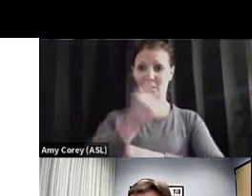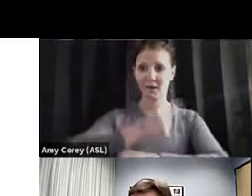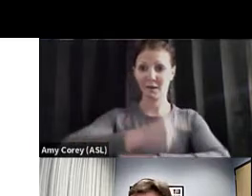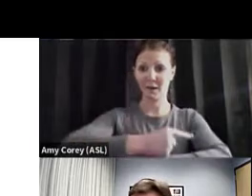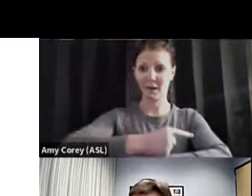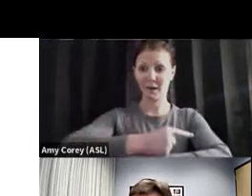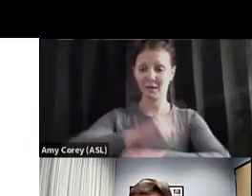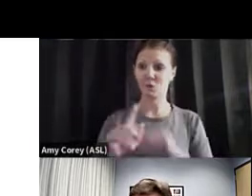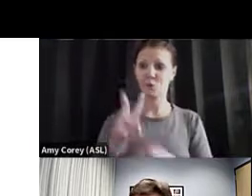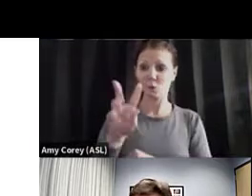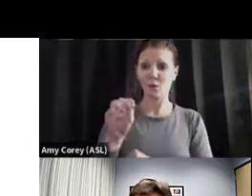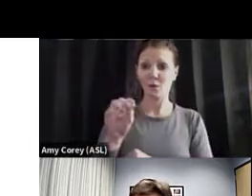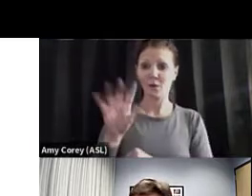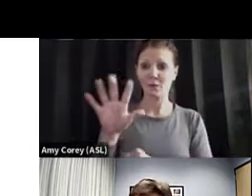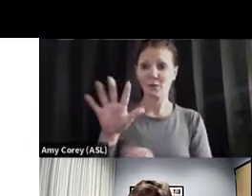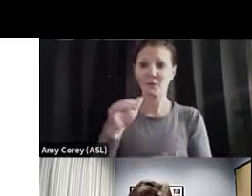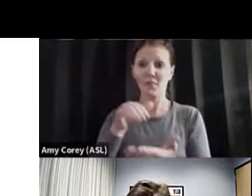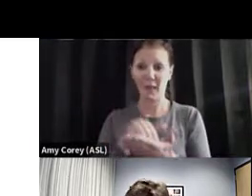COVID-19 throughout the world.